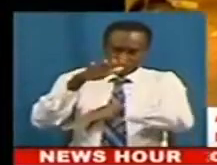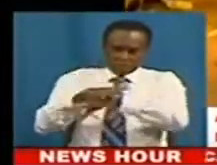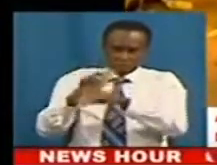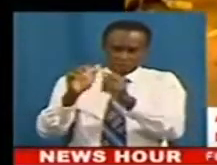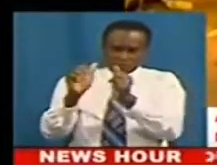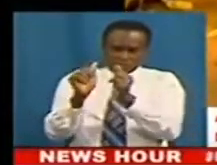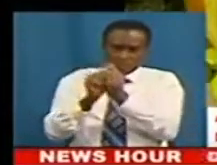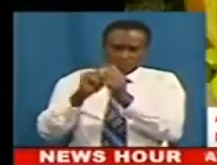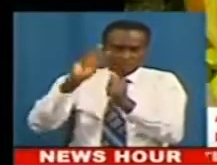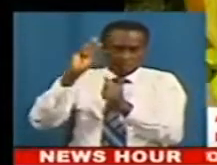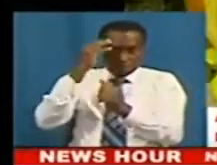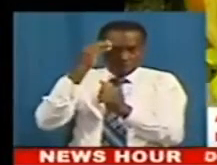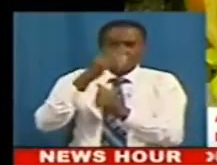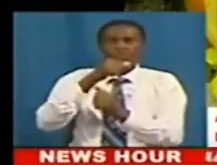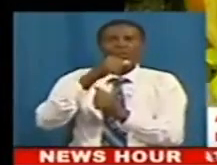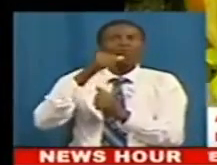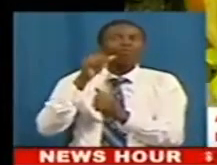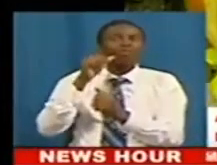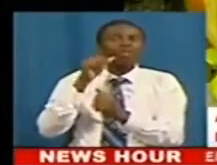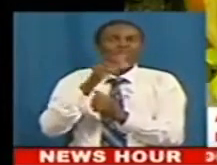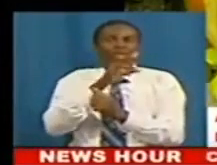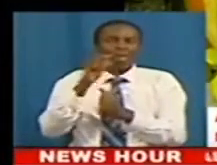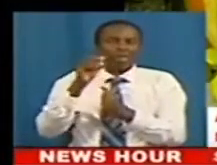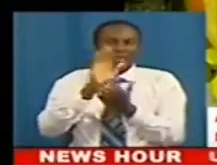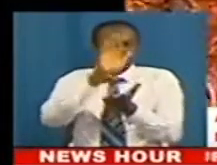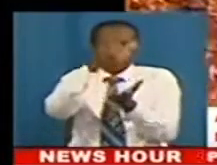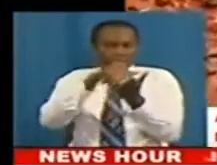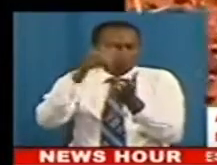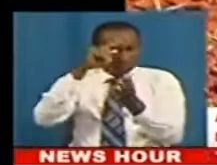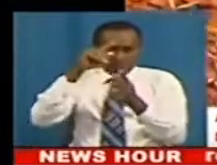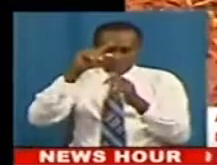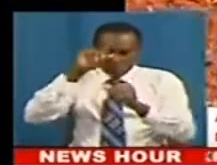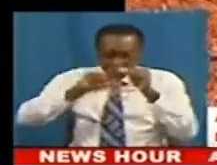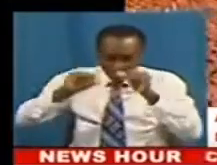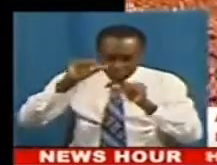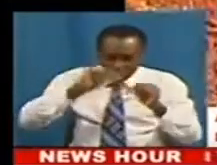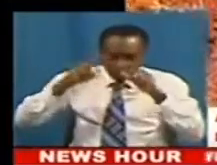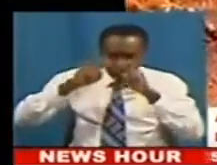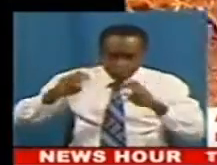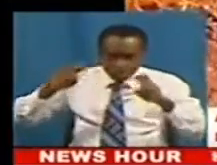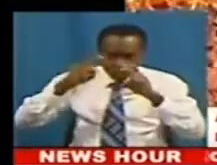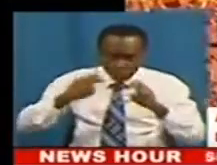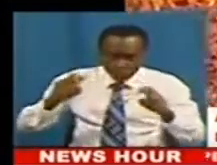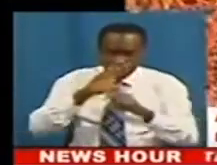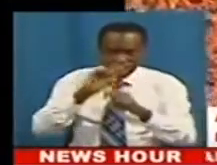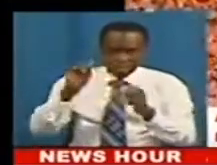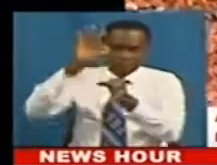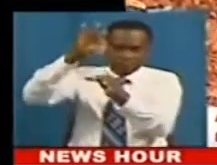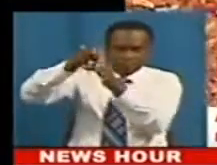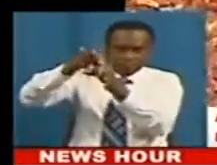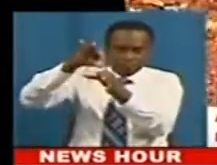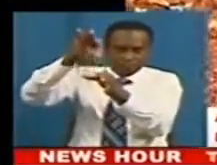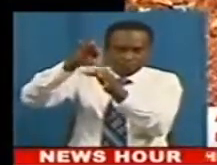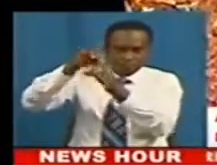Scientific and Industrial Research, the Ministry of Food and Agriculture, and the Crop Research Institute